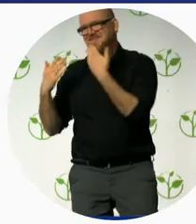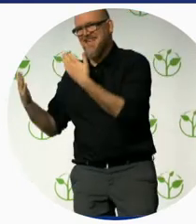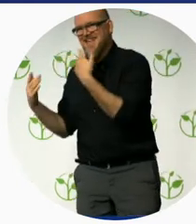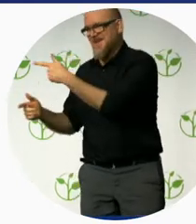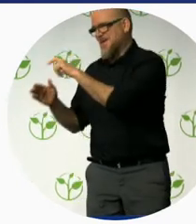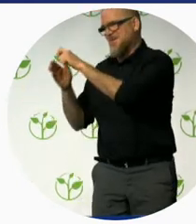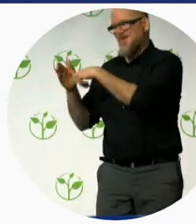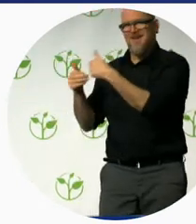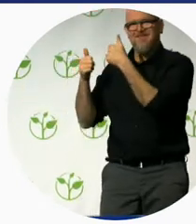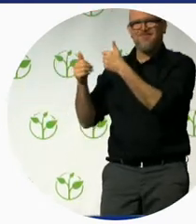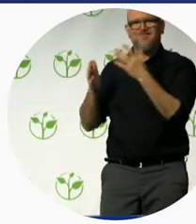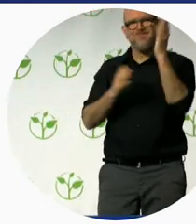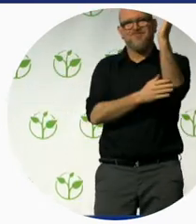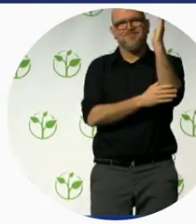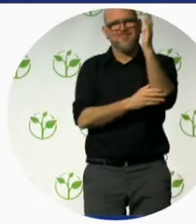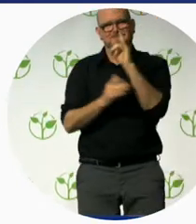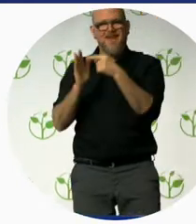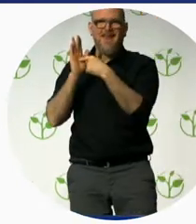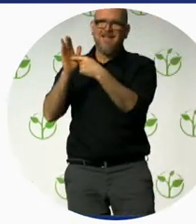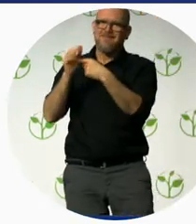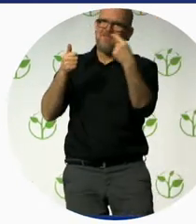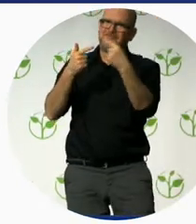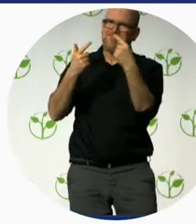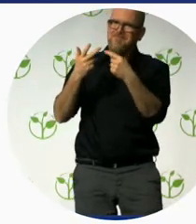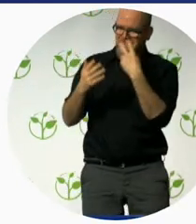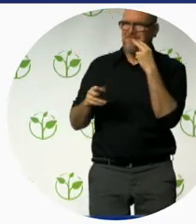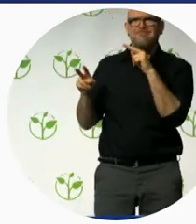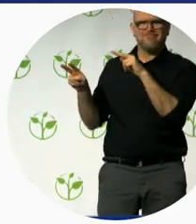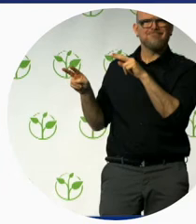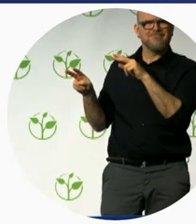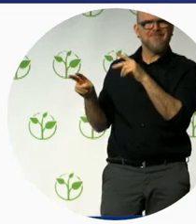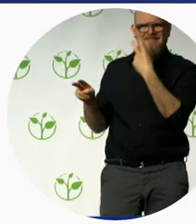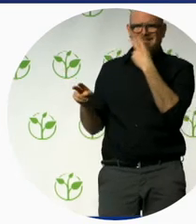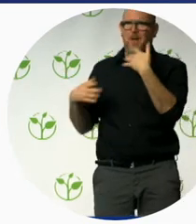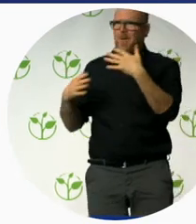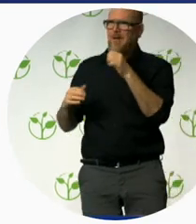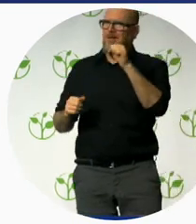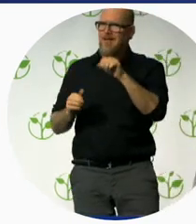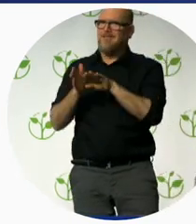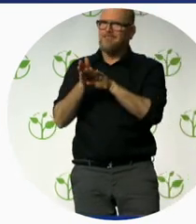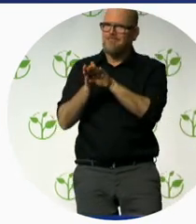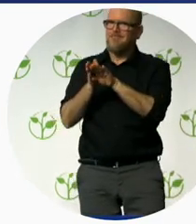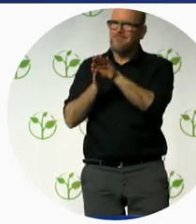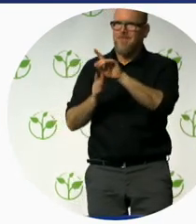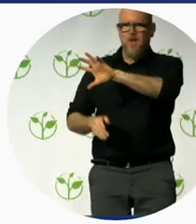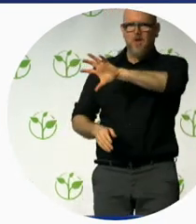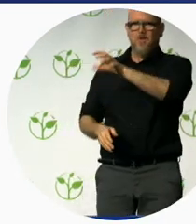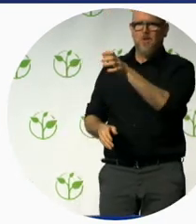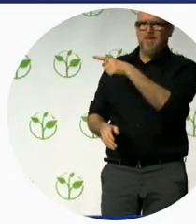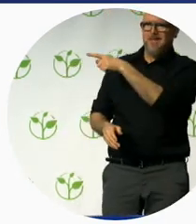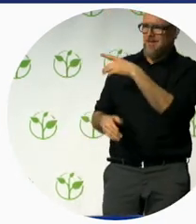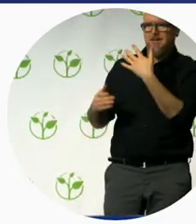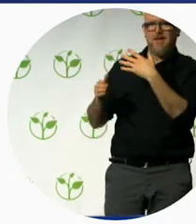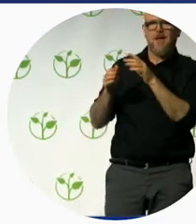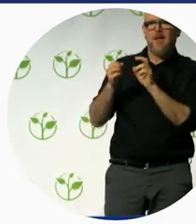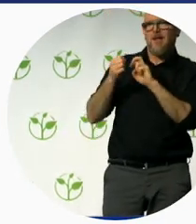to highlight just how how far and how you can go forward in countries where accessibility and tourism is by no